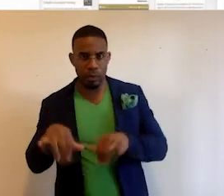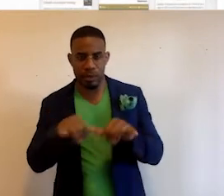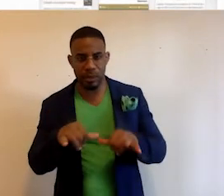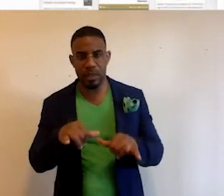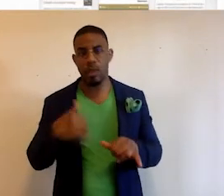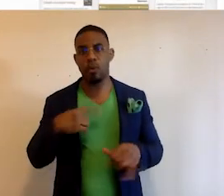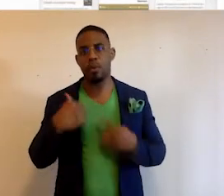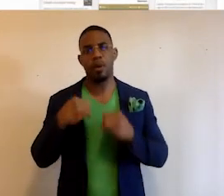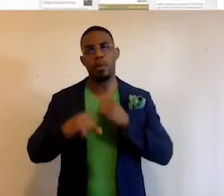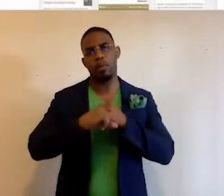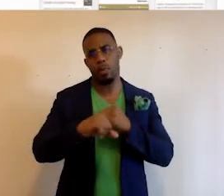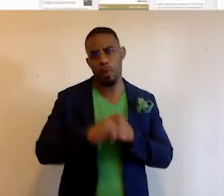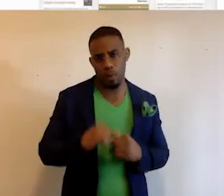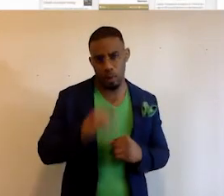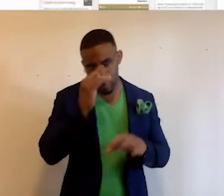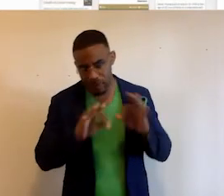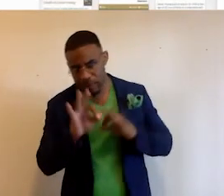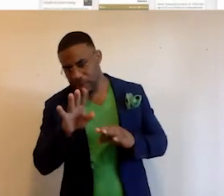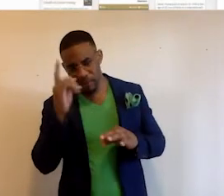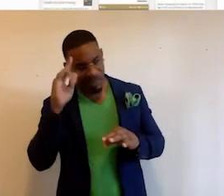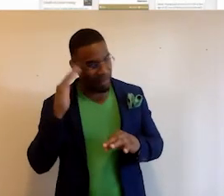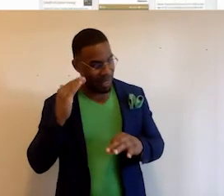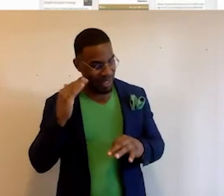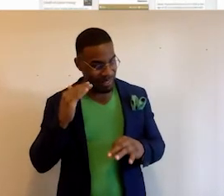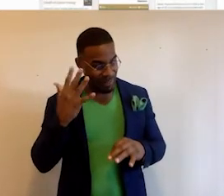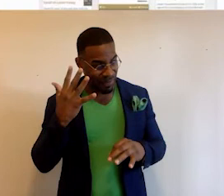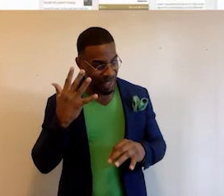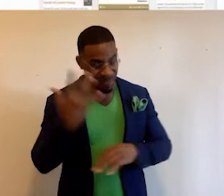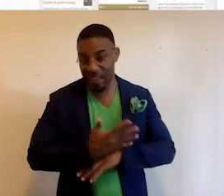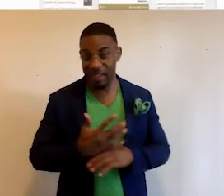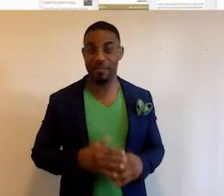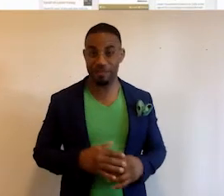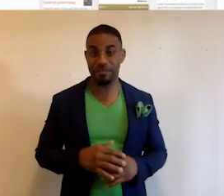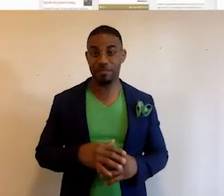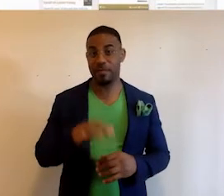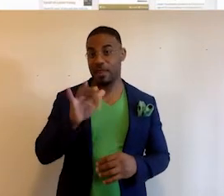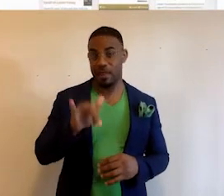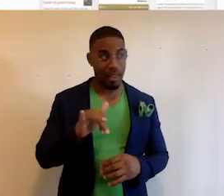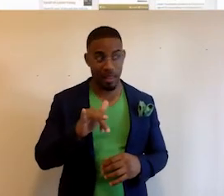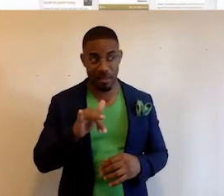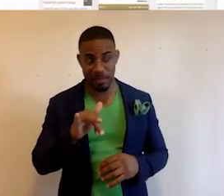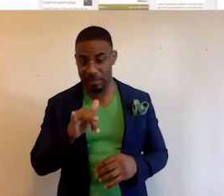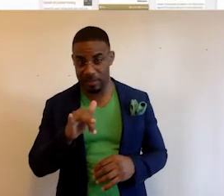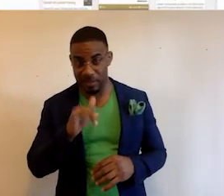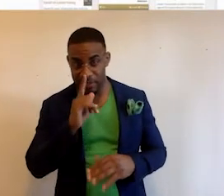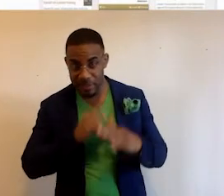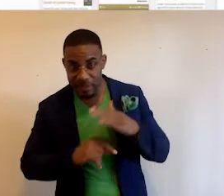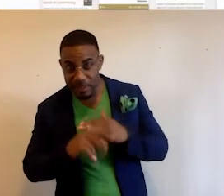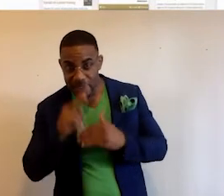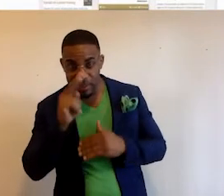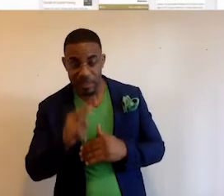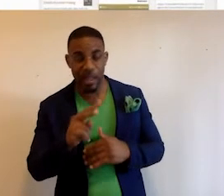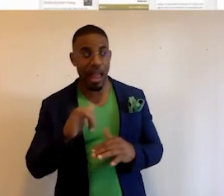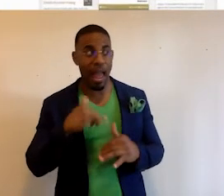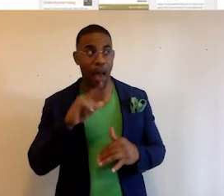And we've been promoting a sneak peek of that for the past five days, and that sneak peek has already had